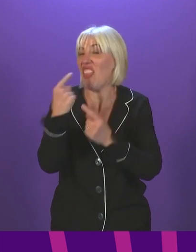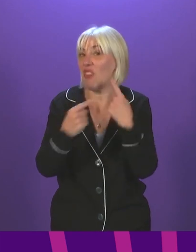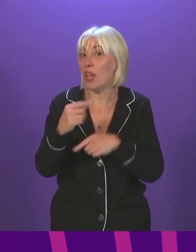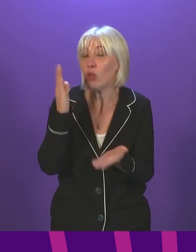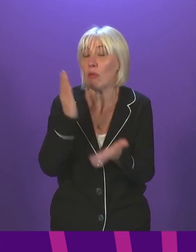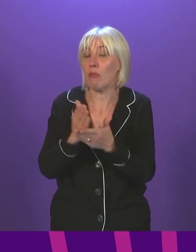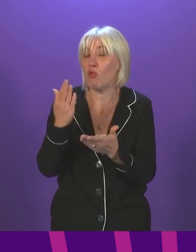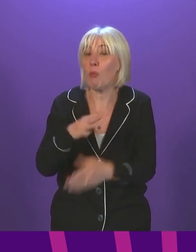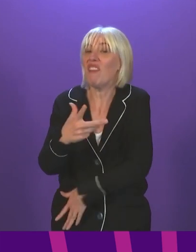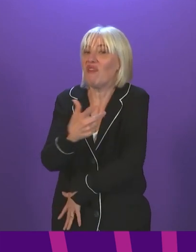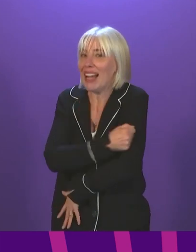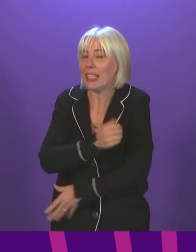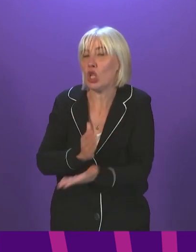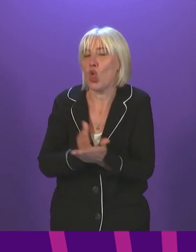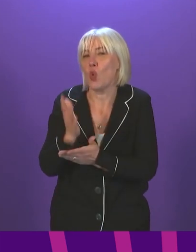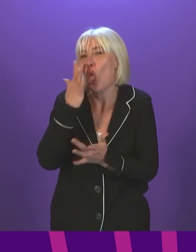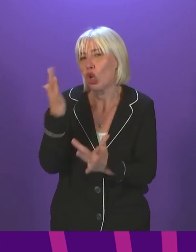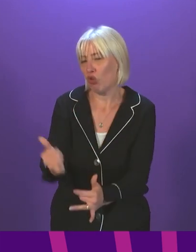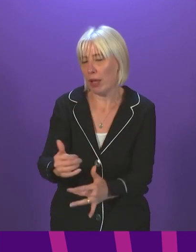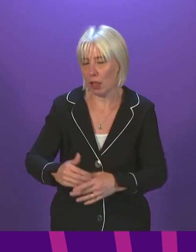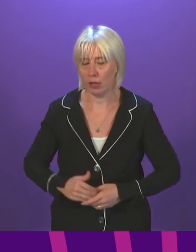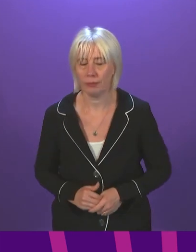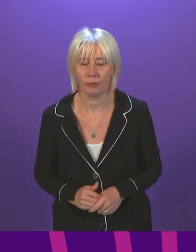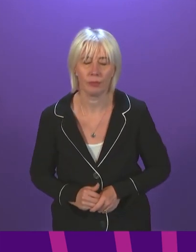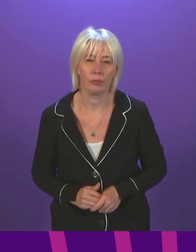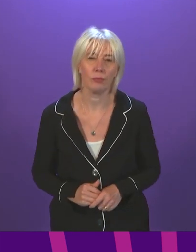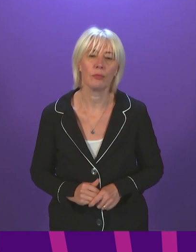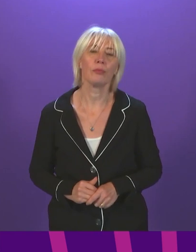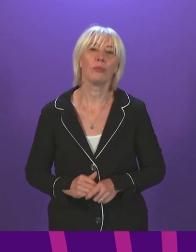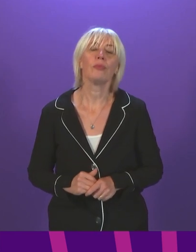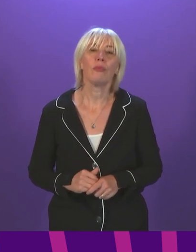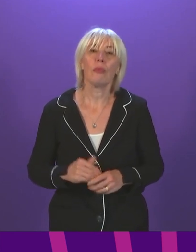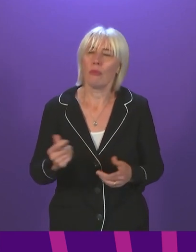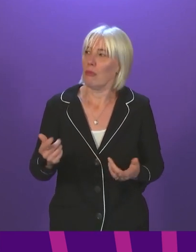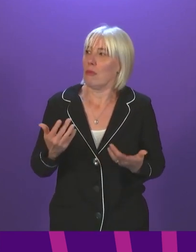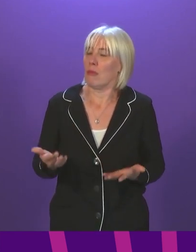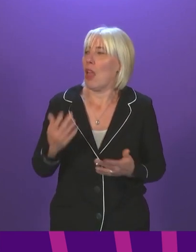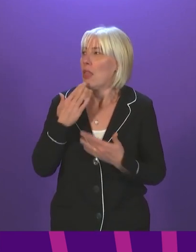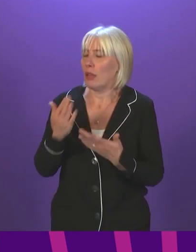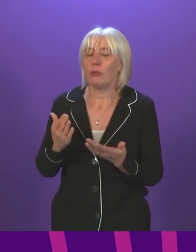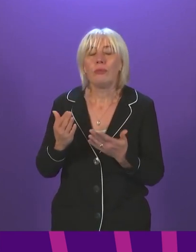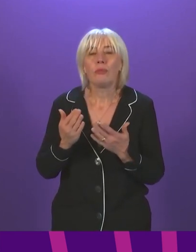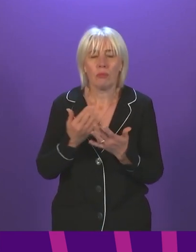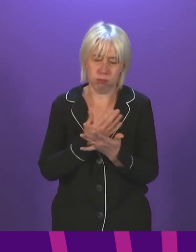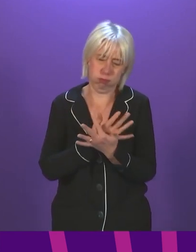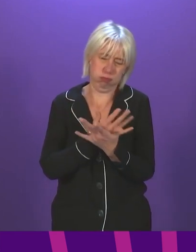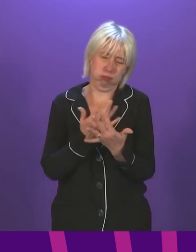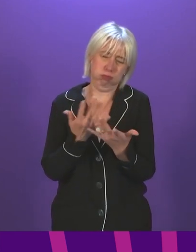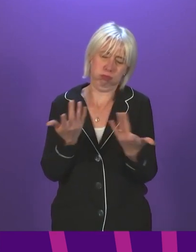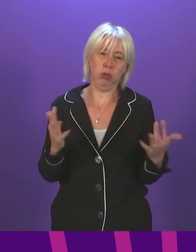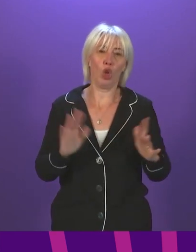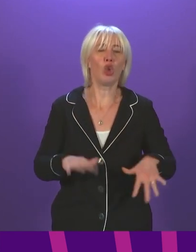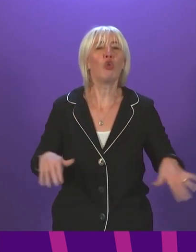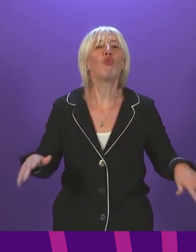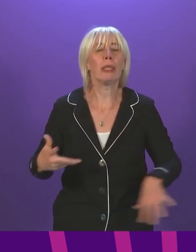Julian Mackay, to be followed by James Dornan. Thank you, Presiding Officer. Millions of children around the world have already been vaccinated, and the